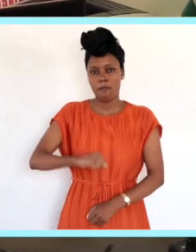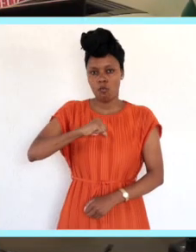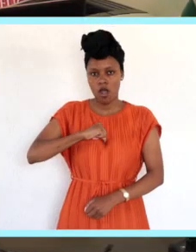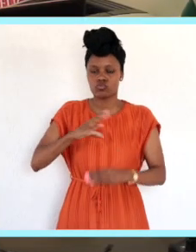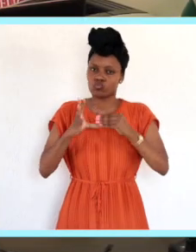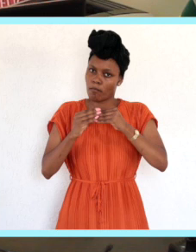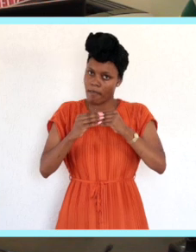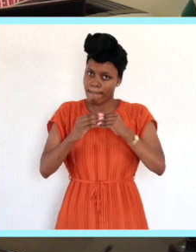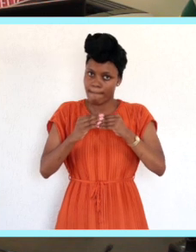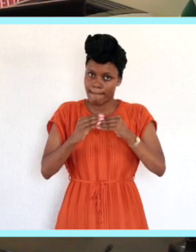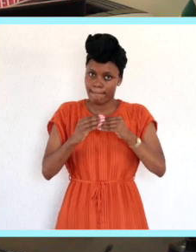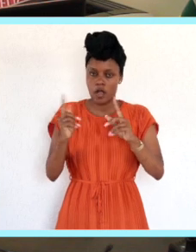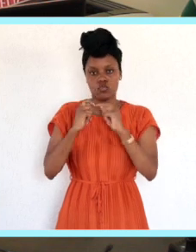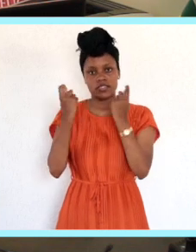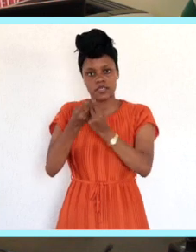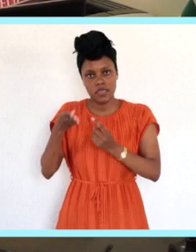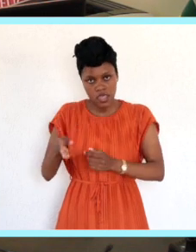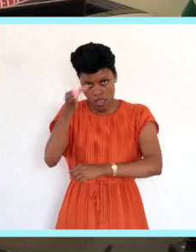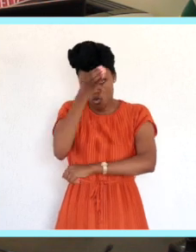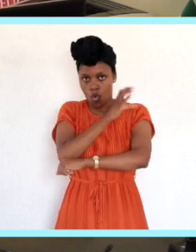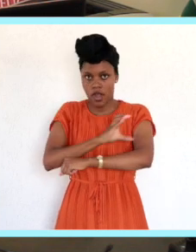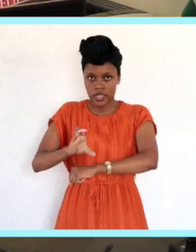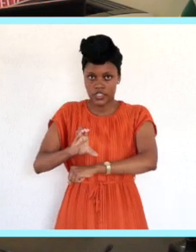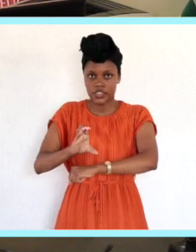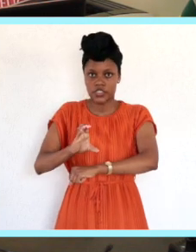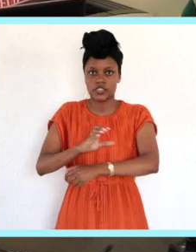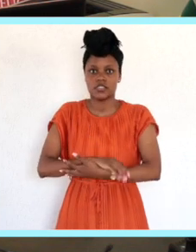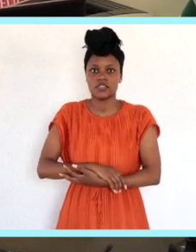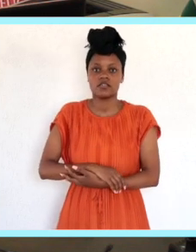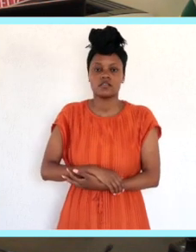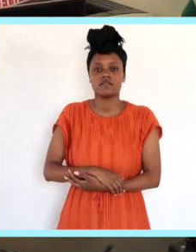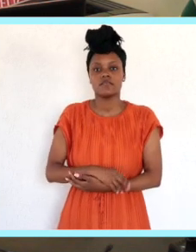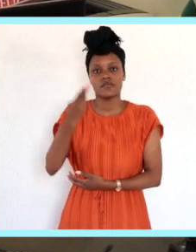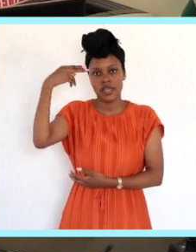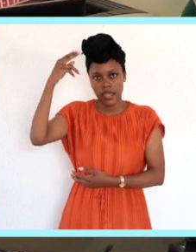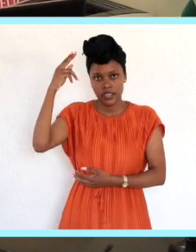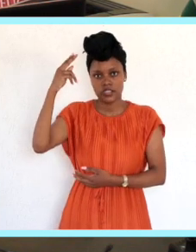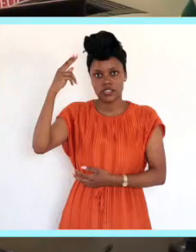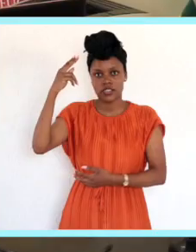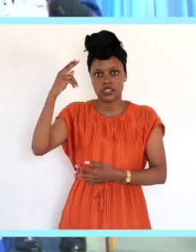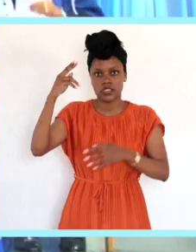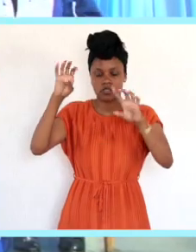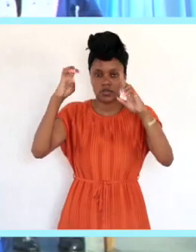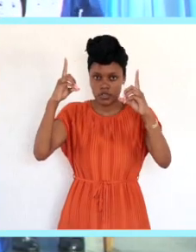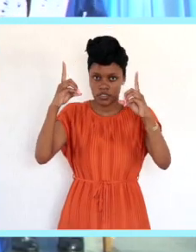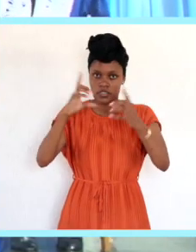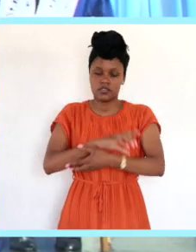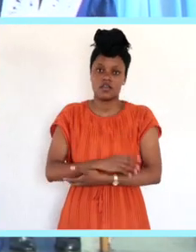I'm proud to be a member of the team at CDBank TV College, specifically heading the academics of the institution.